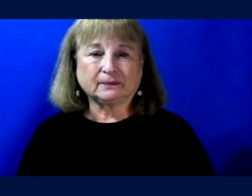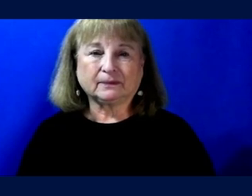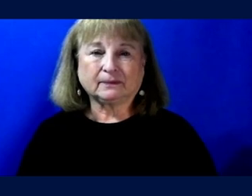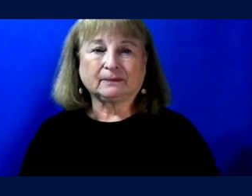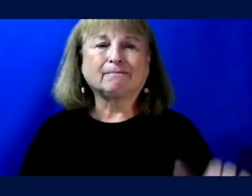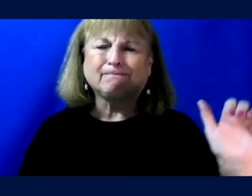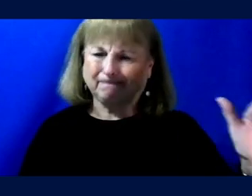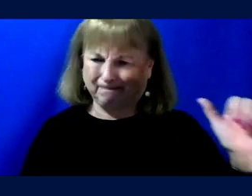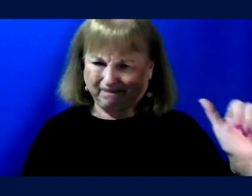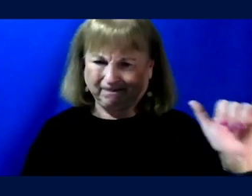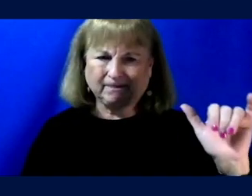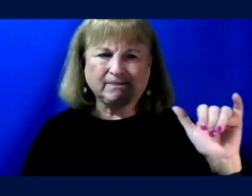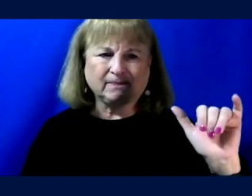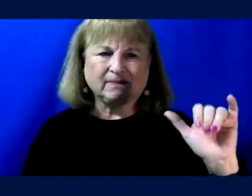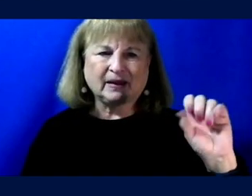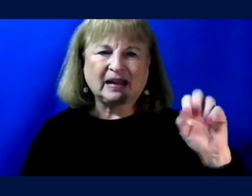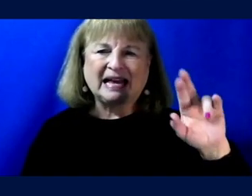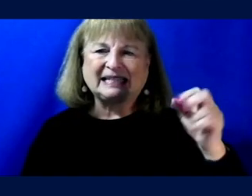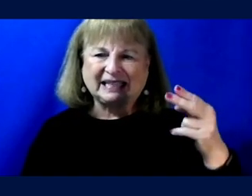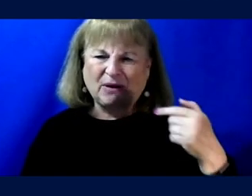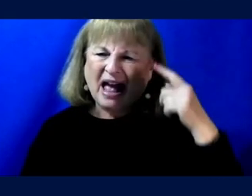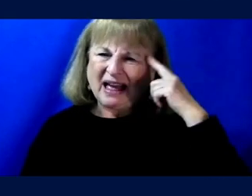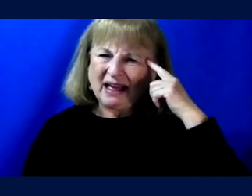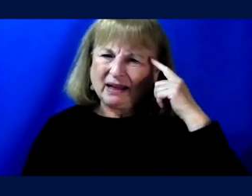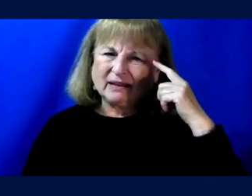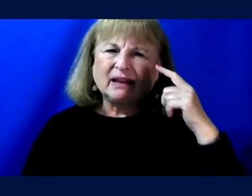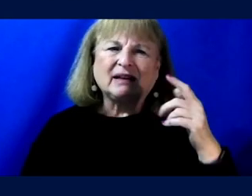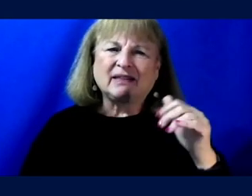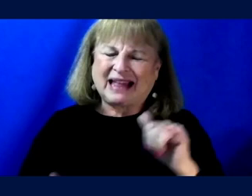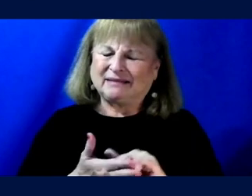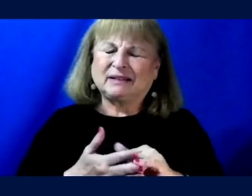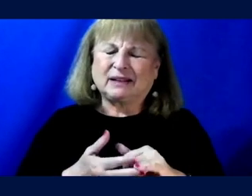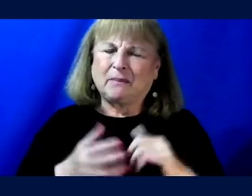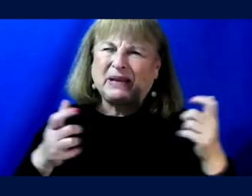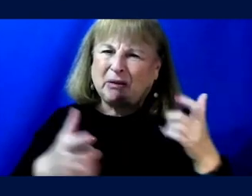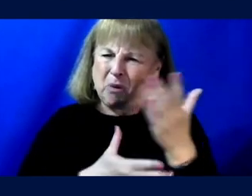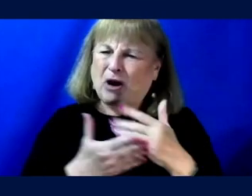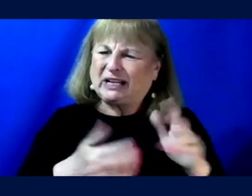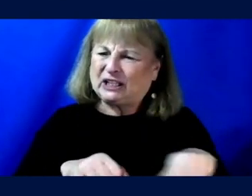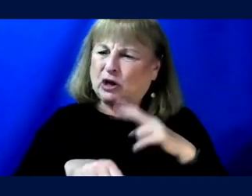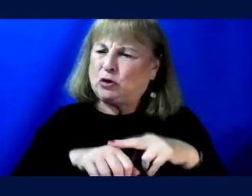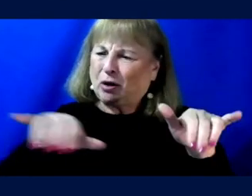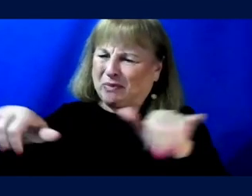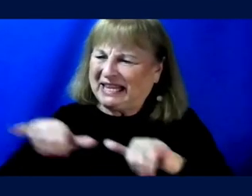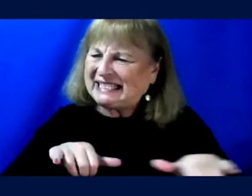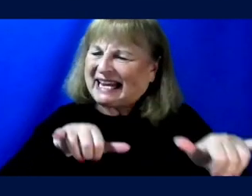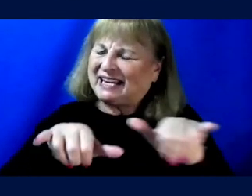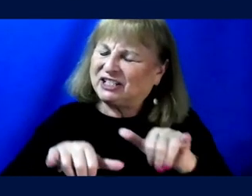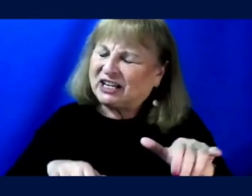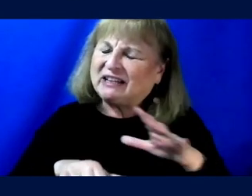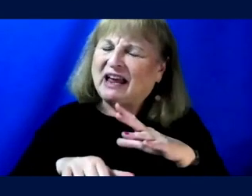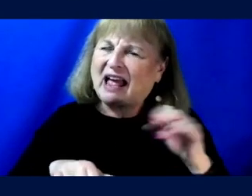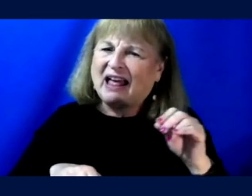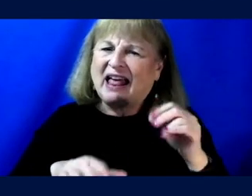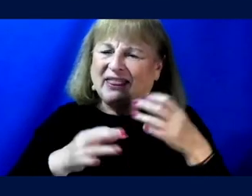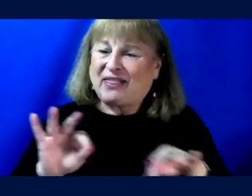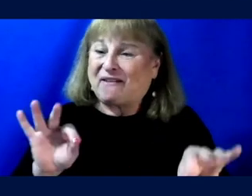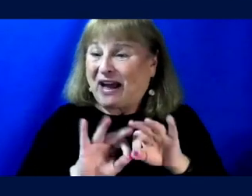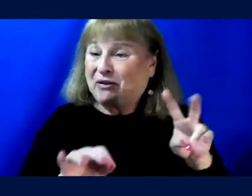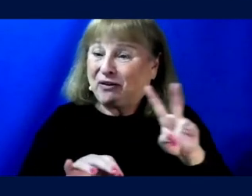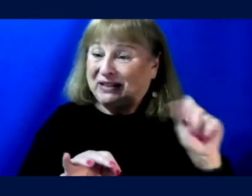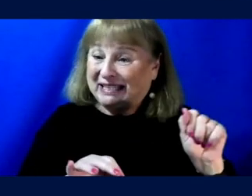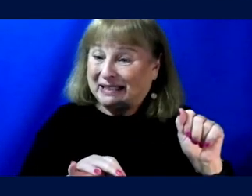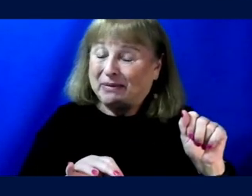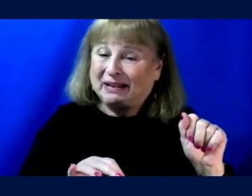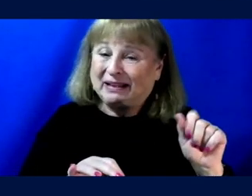Yeah, I think a huge element to all of this is the normalization, uh, and the value of disability in quite literally these